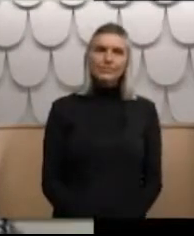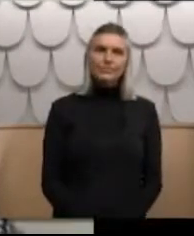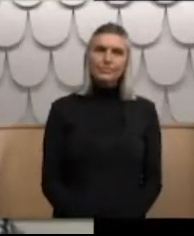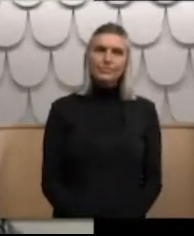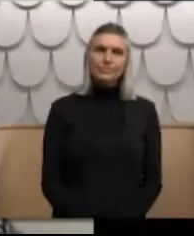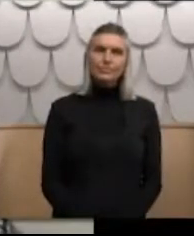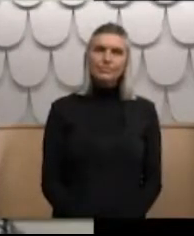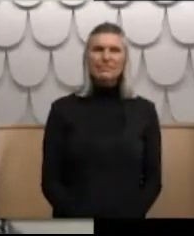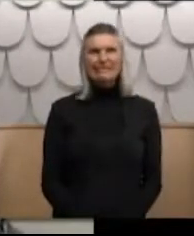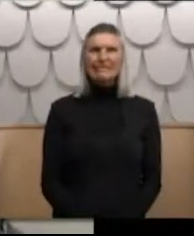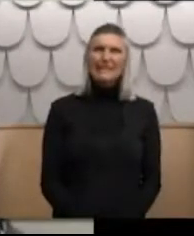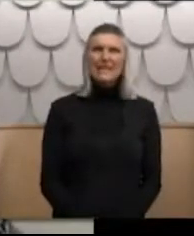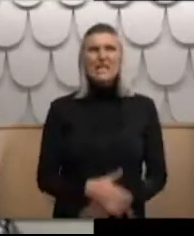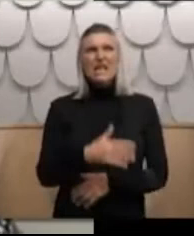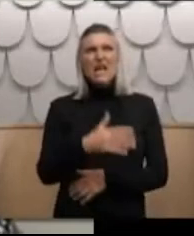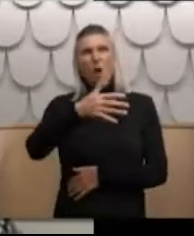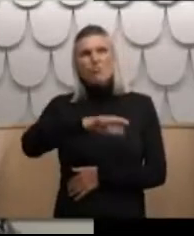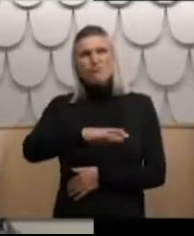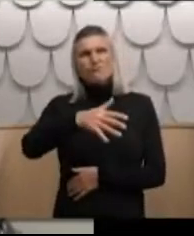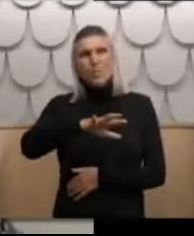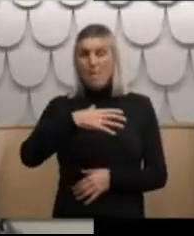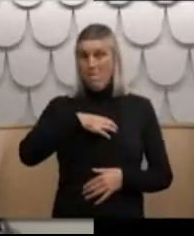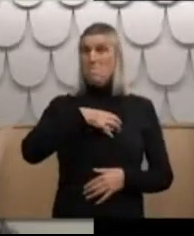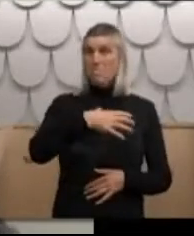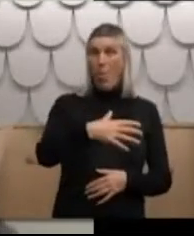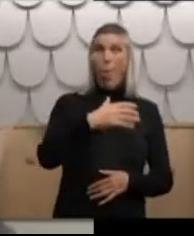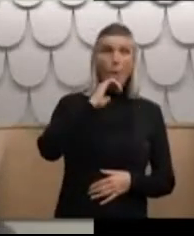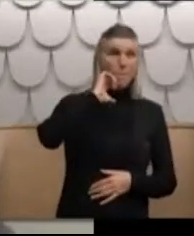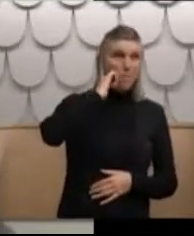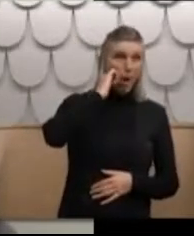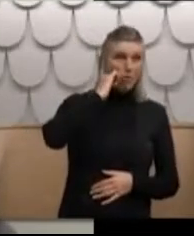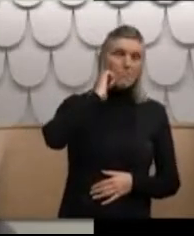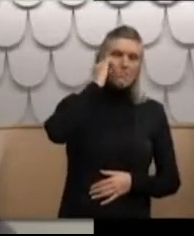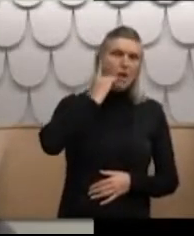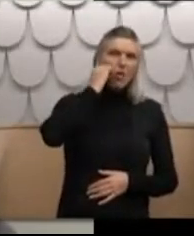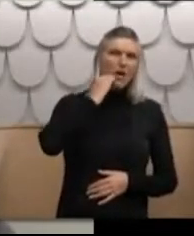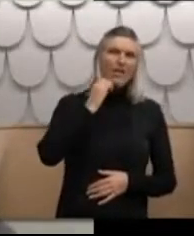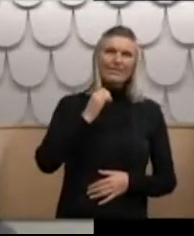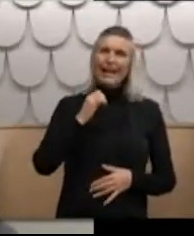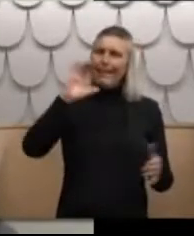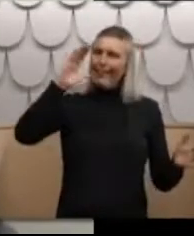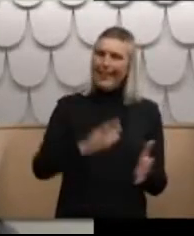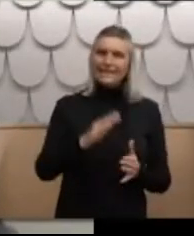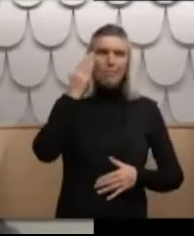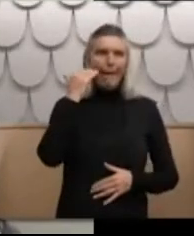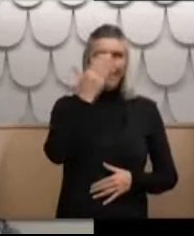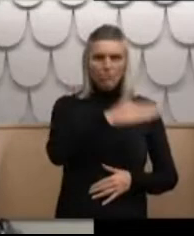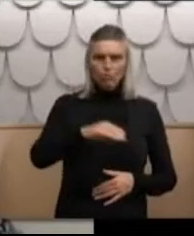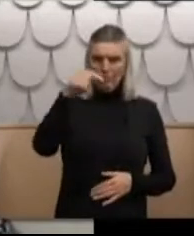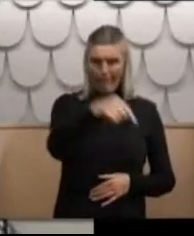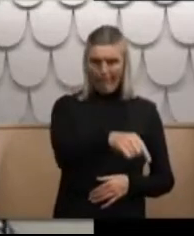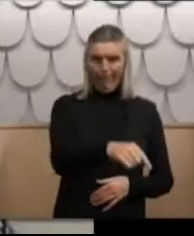They were probably more Māori than Pākehā children there.